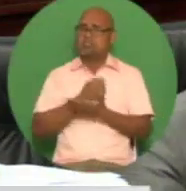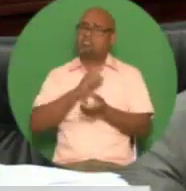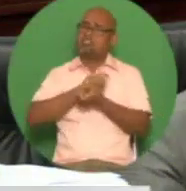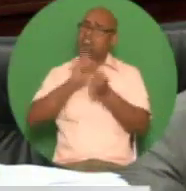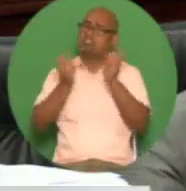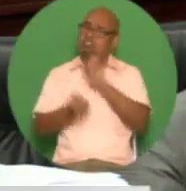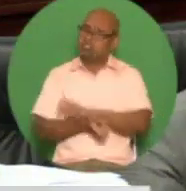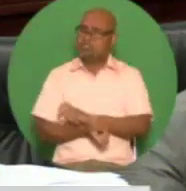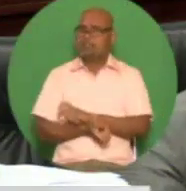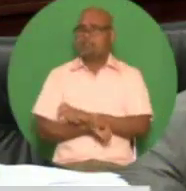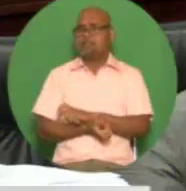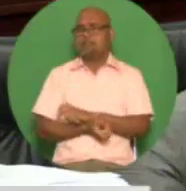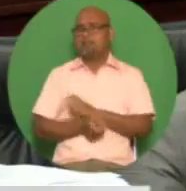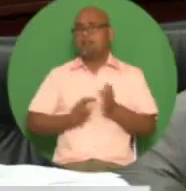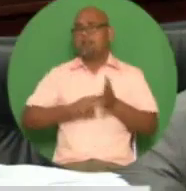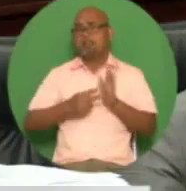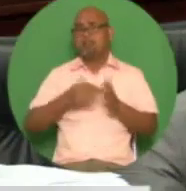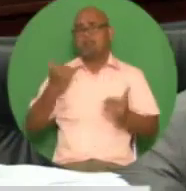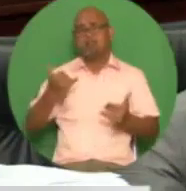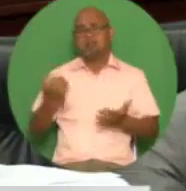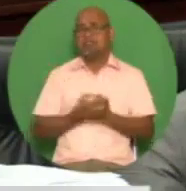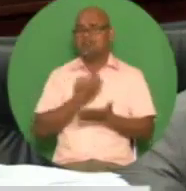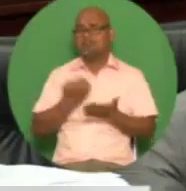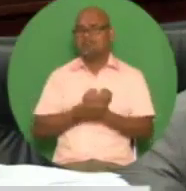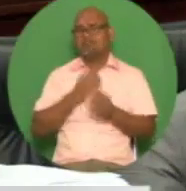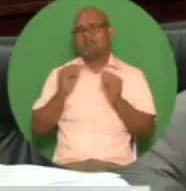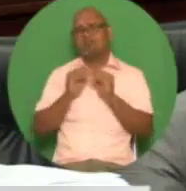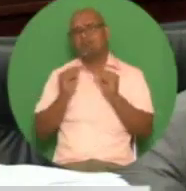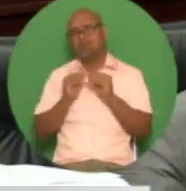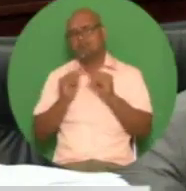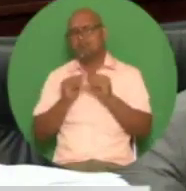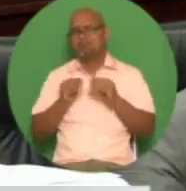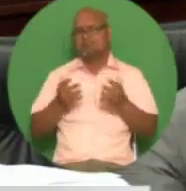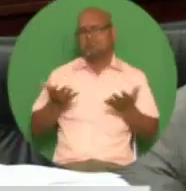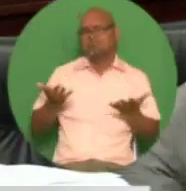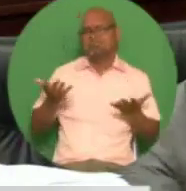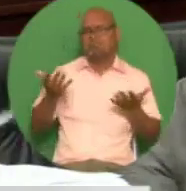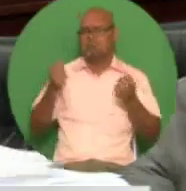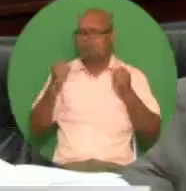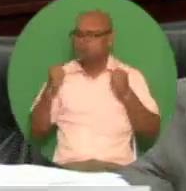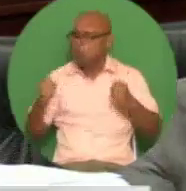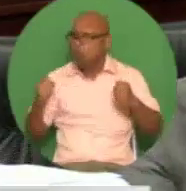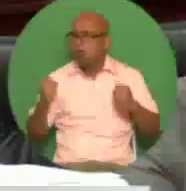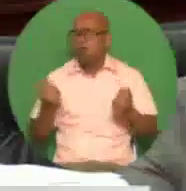placed our economy on a trajectory trajectory of solid growth and development